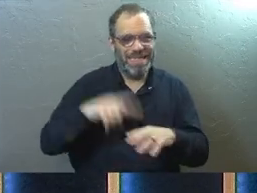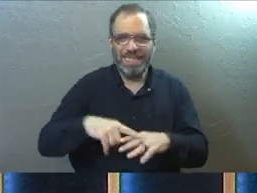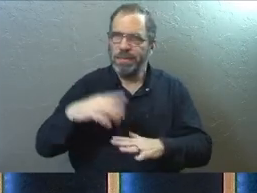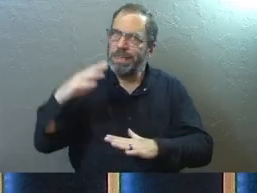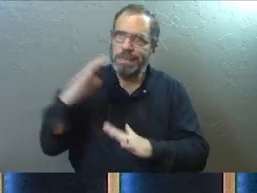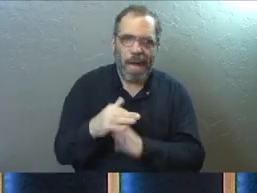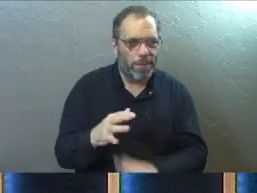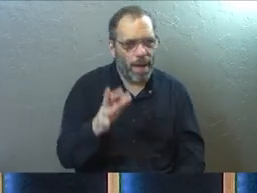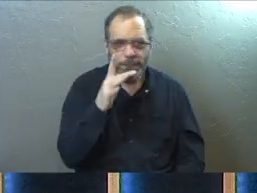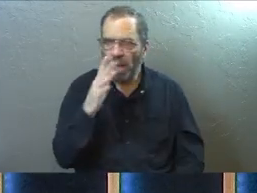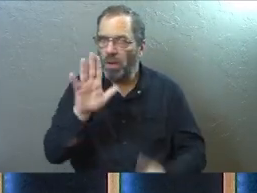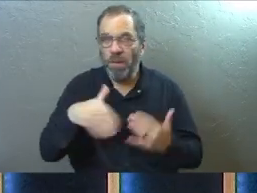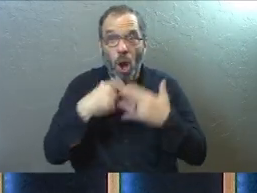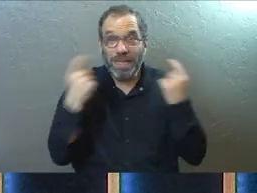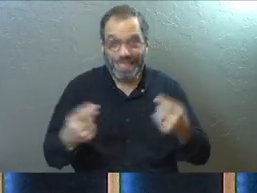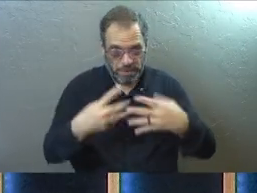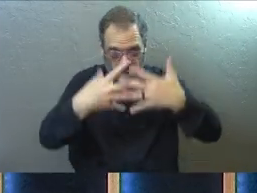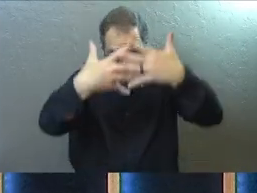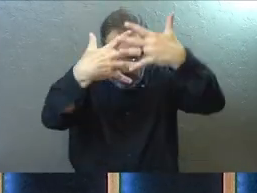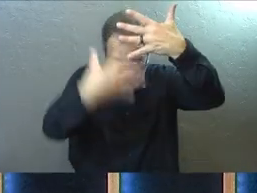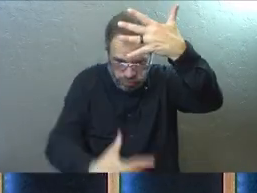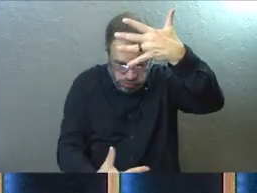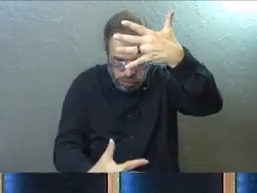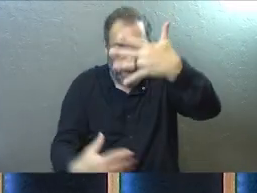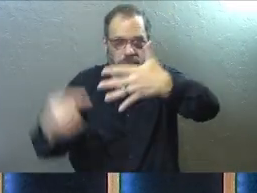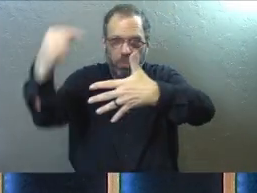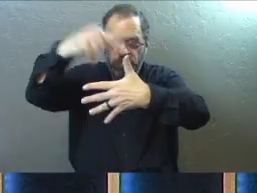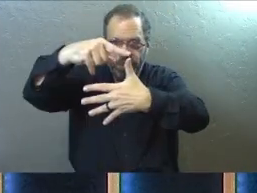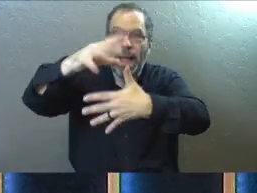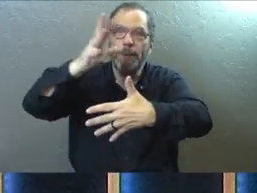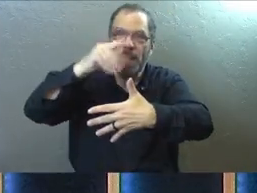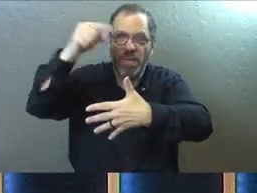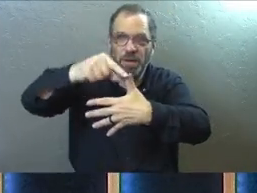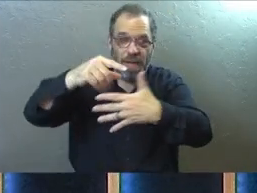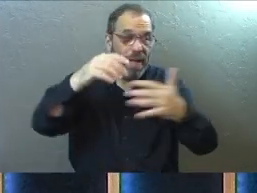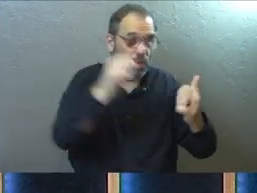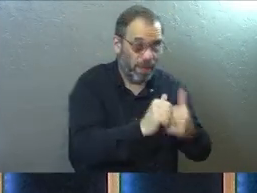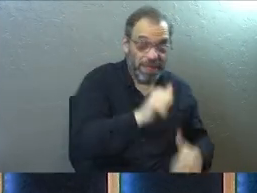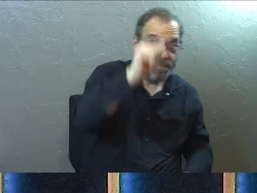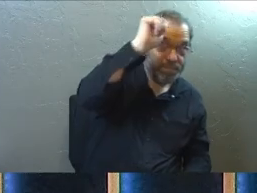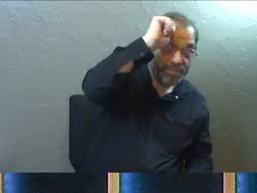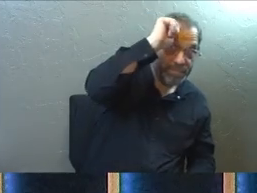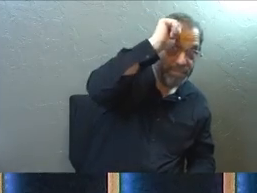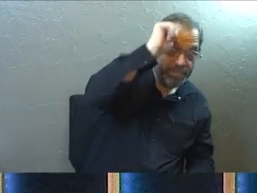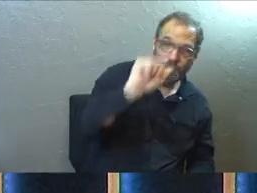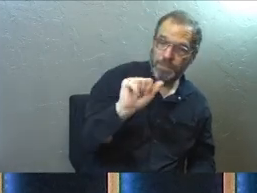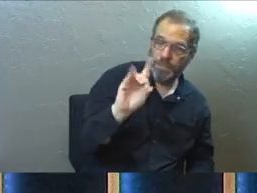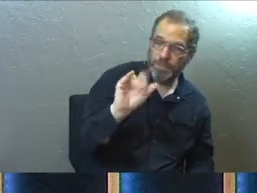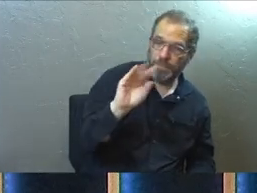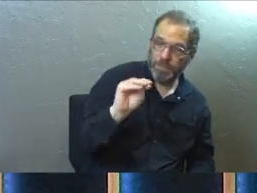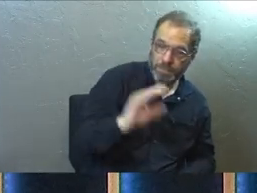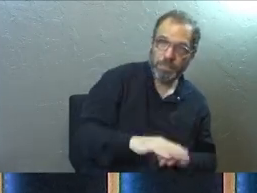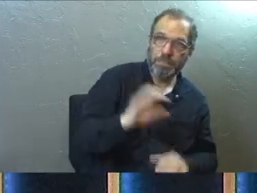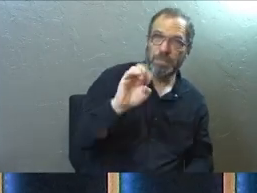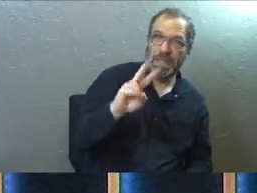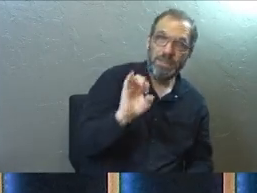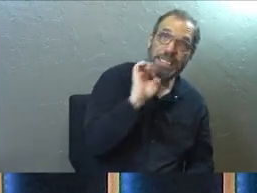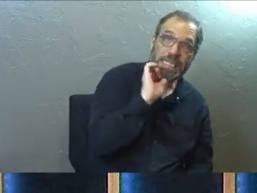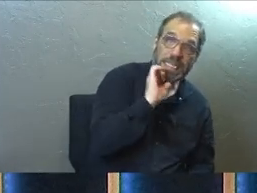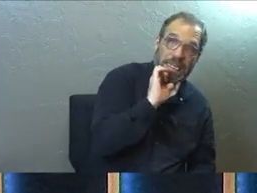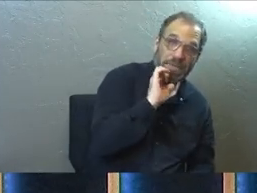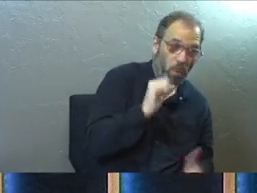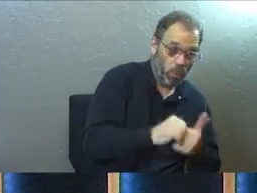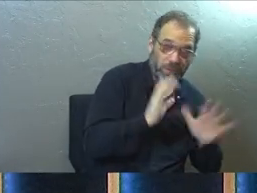sins. And it's in us and it's deep. And it was right there at the beginning with Adam and Eve and with all of their children ever since.